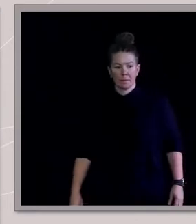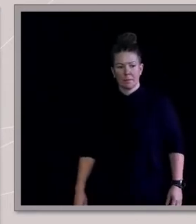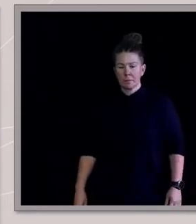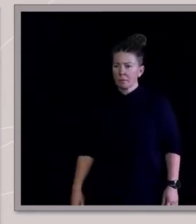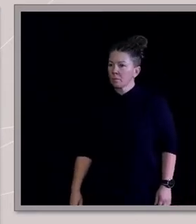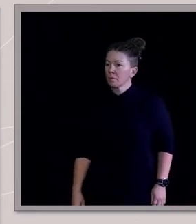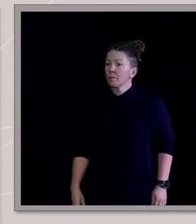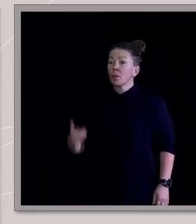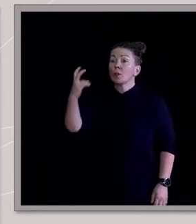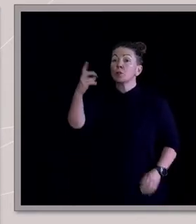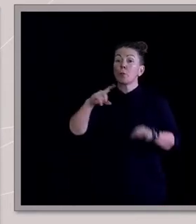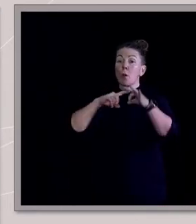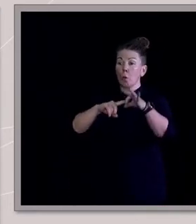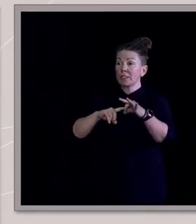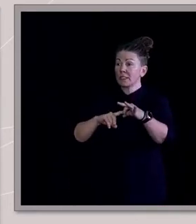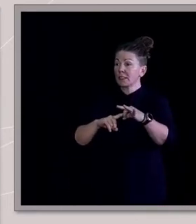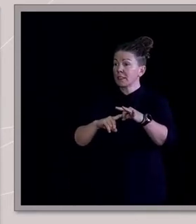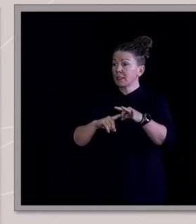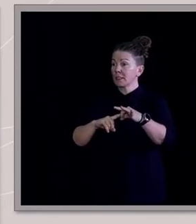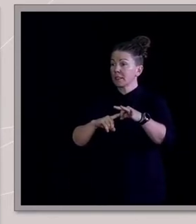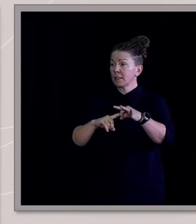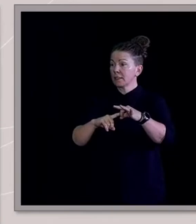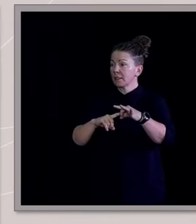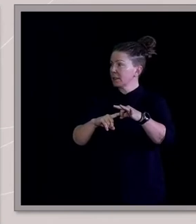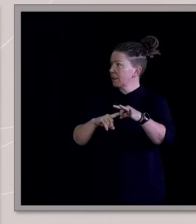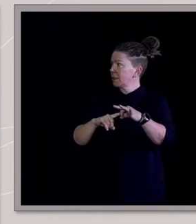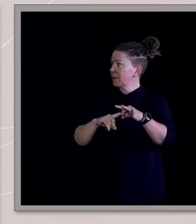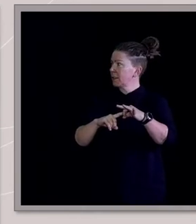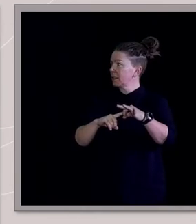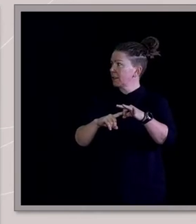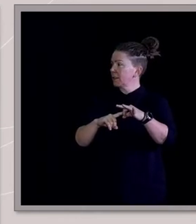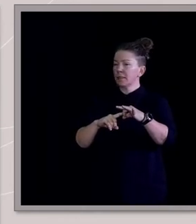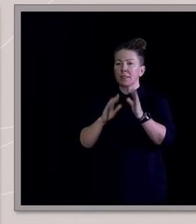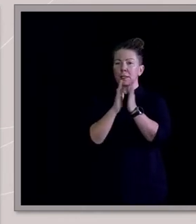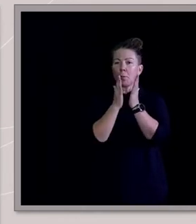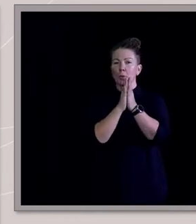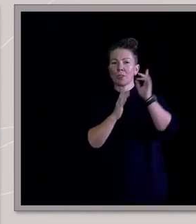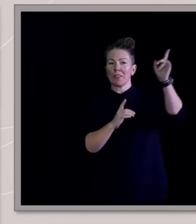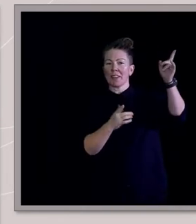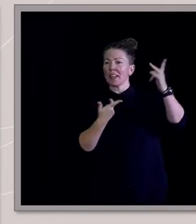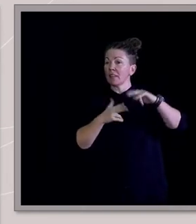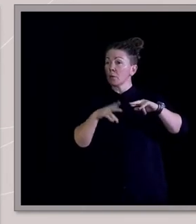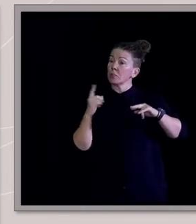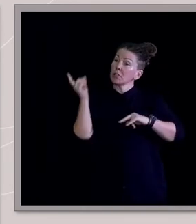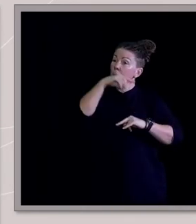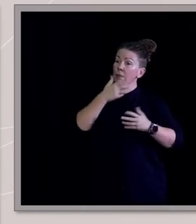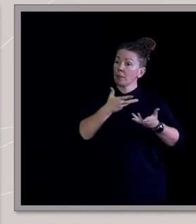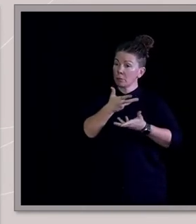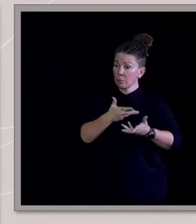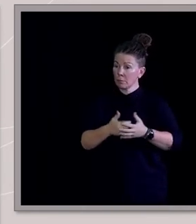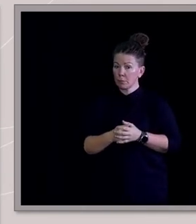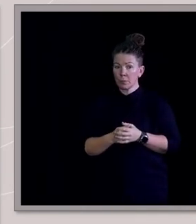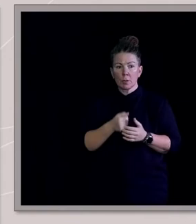Okay, two more. Yeah. And then we're going to, I'm going to, there's some, I've got some of my books out there for anyone to come up and say good day afterwards. Am I on?